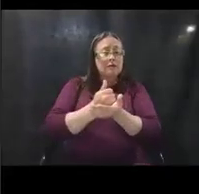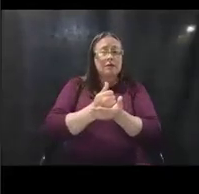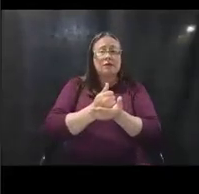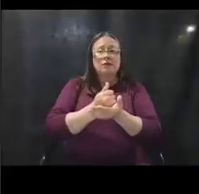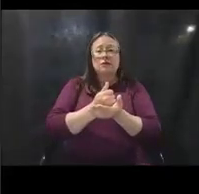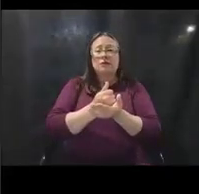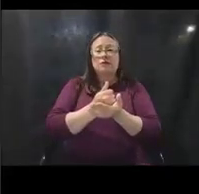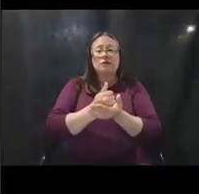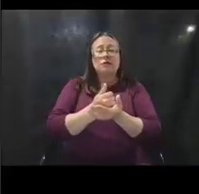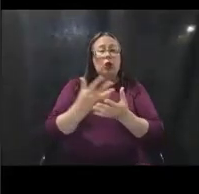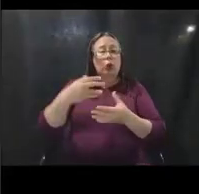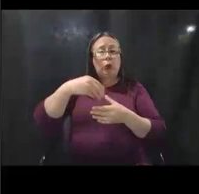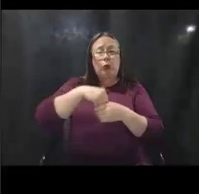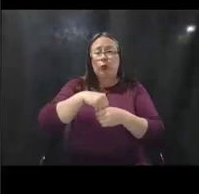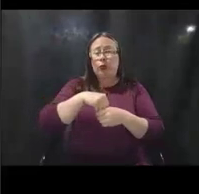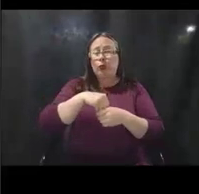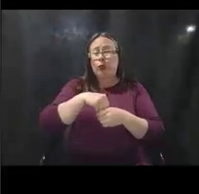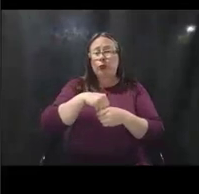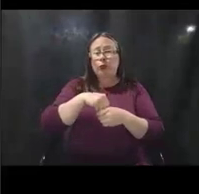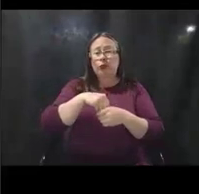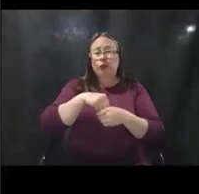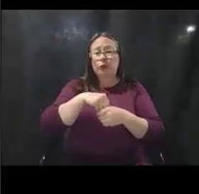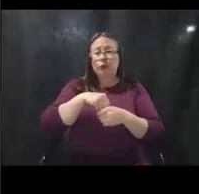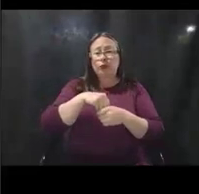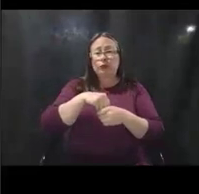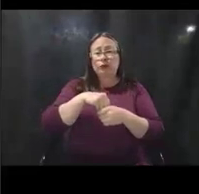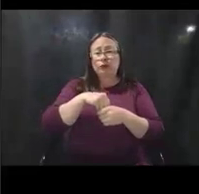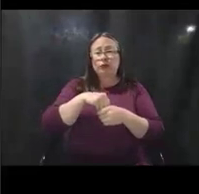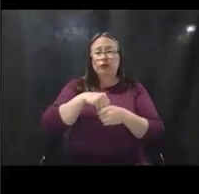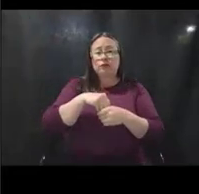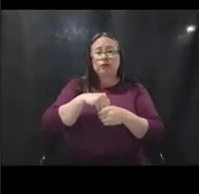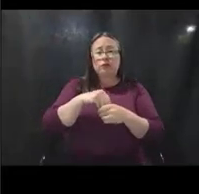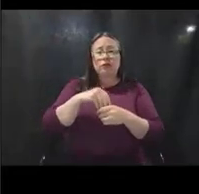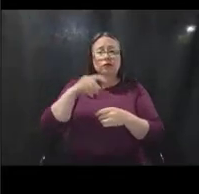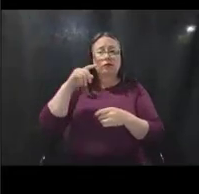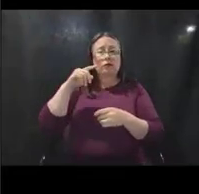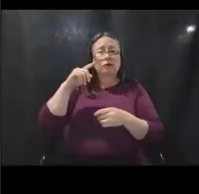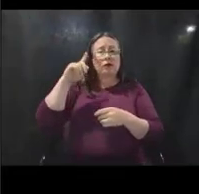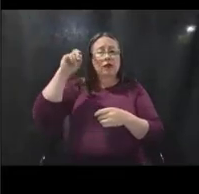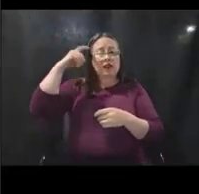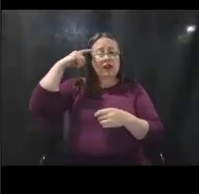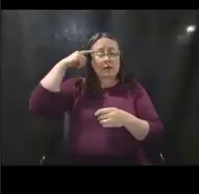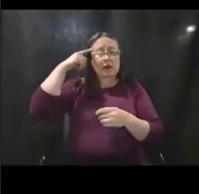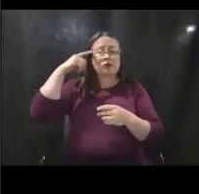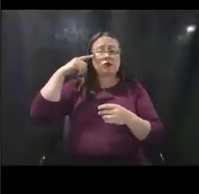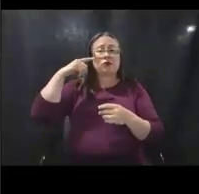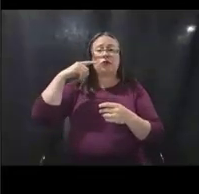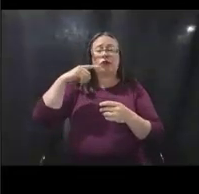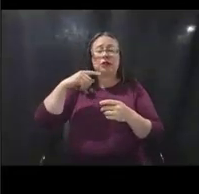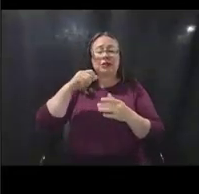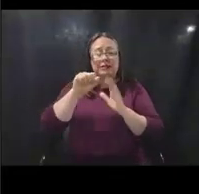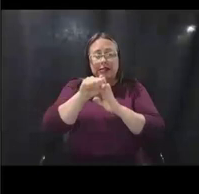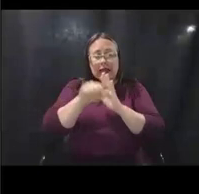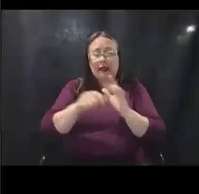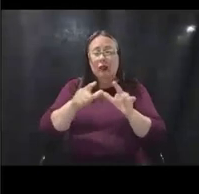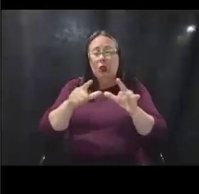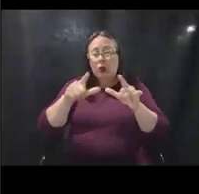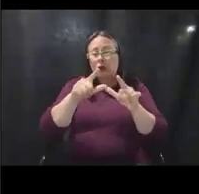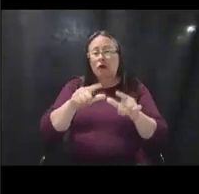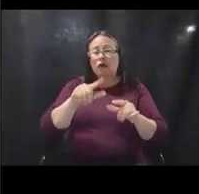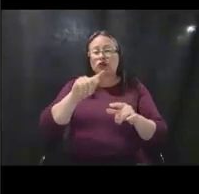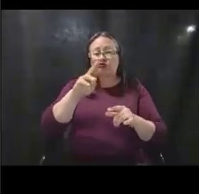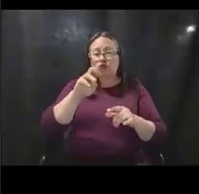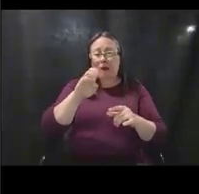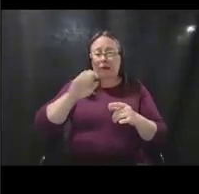governmental, state, local, tribal, territorial governments, eligible private nonprofits,